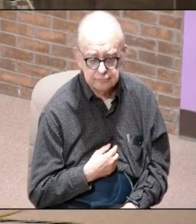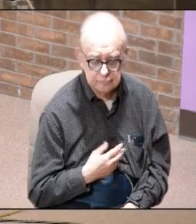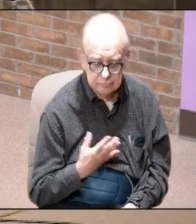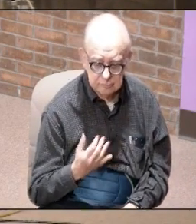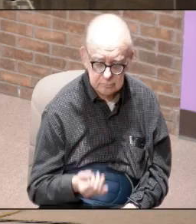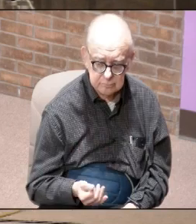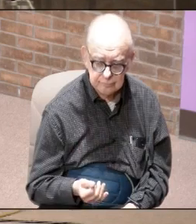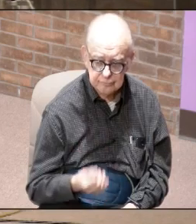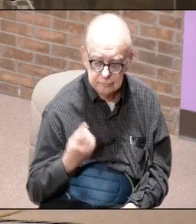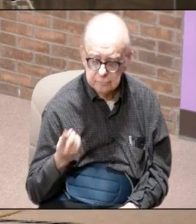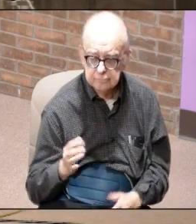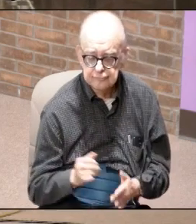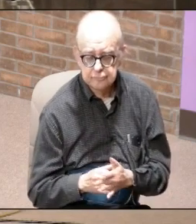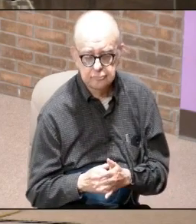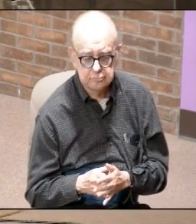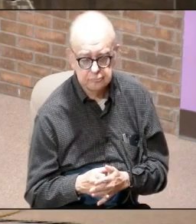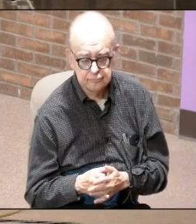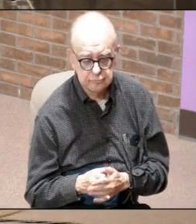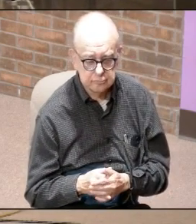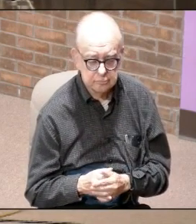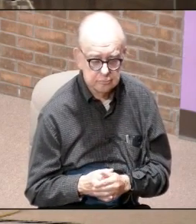because you think about it